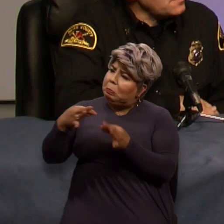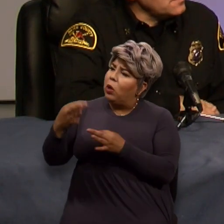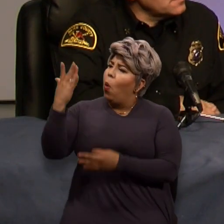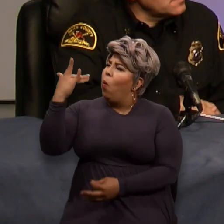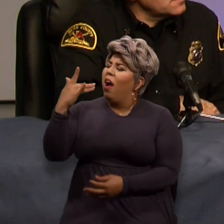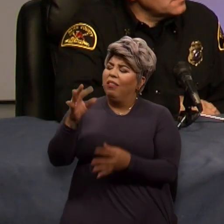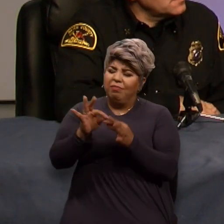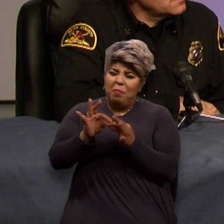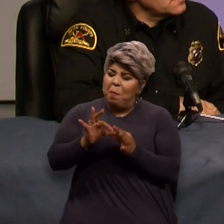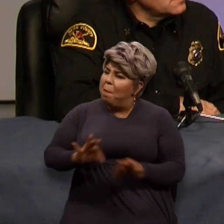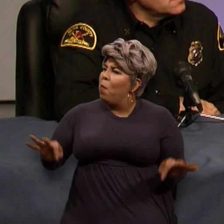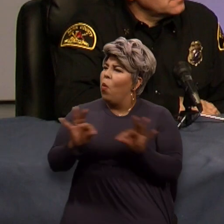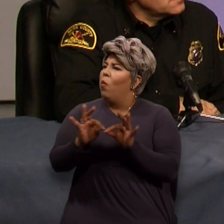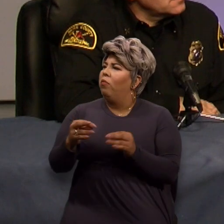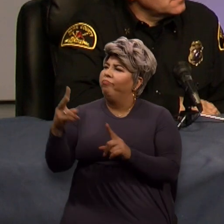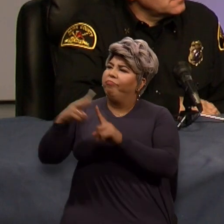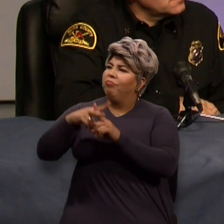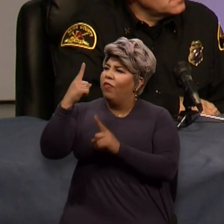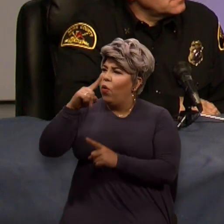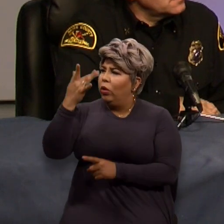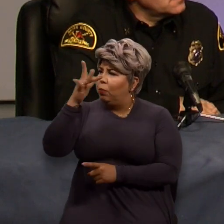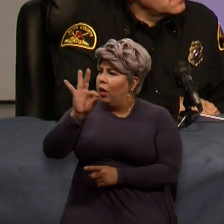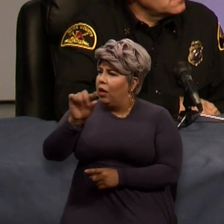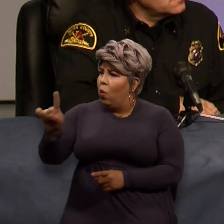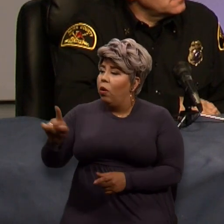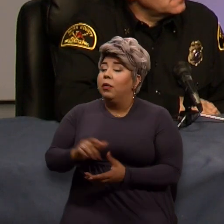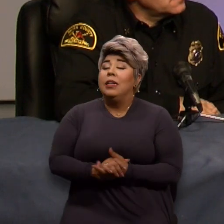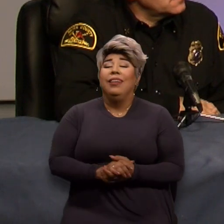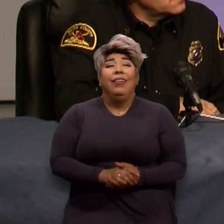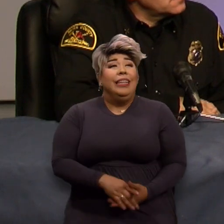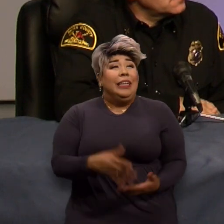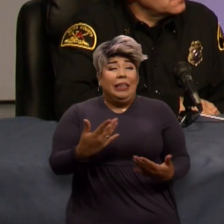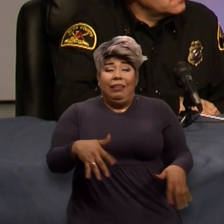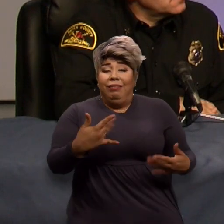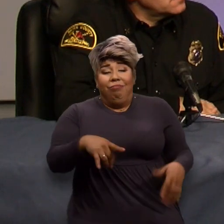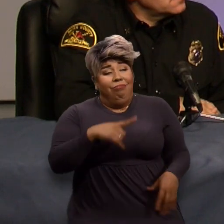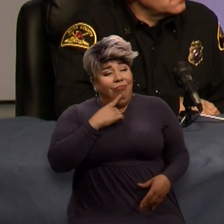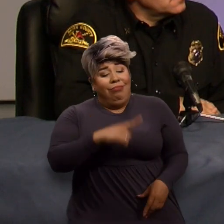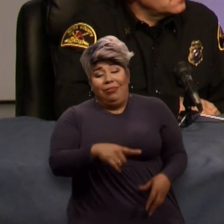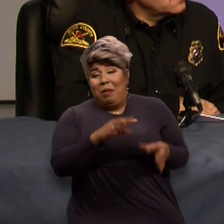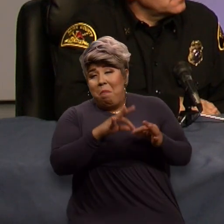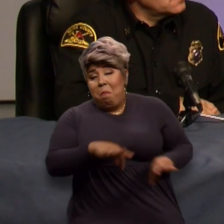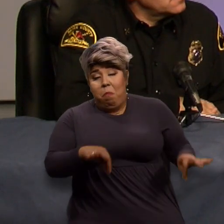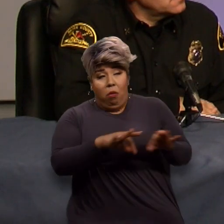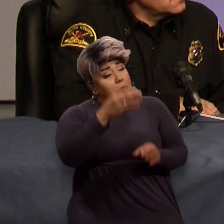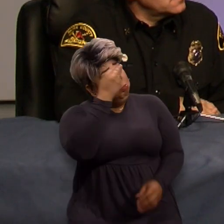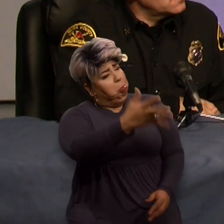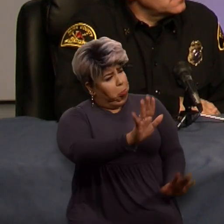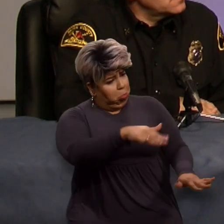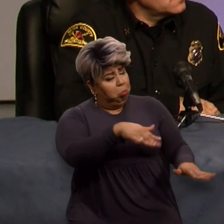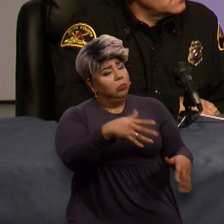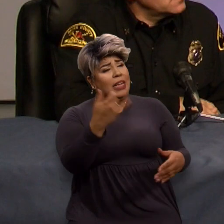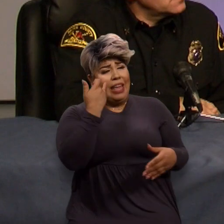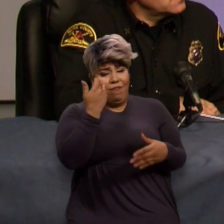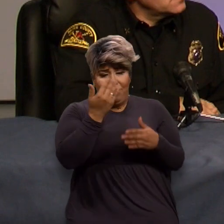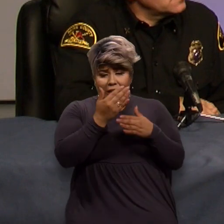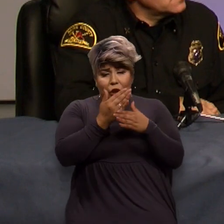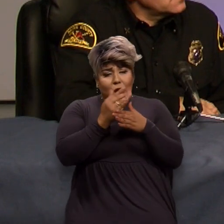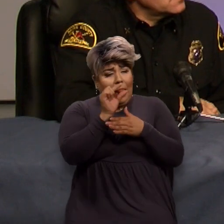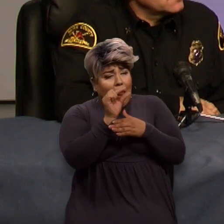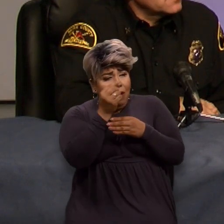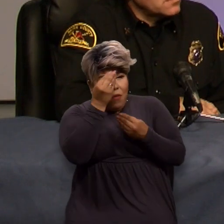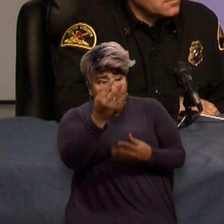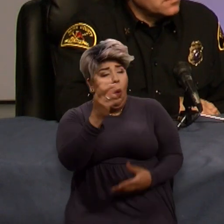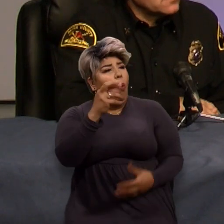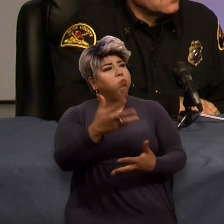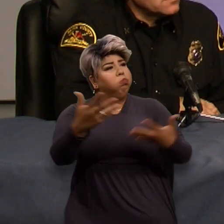is for people to sign up for this. So it's really essential, and just so you know, when you sign up, you can give us as little information or as much